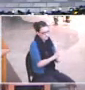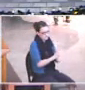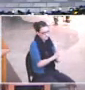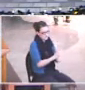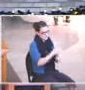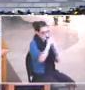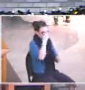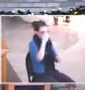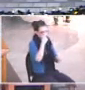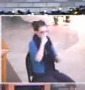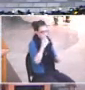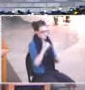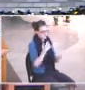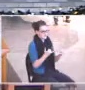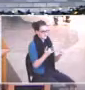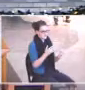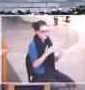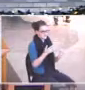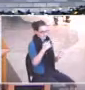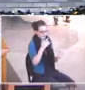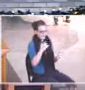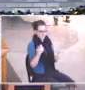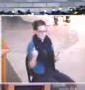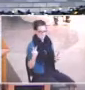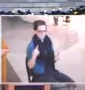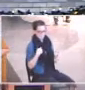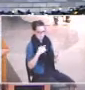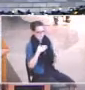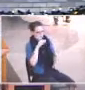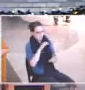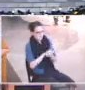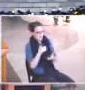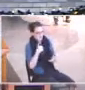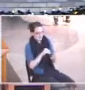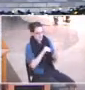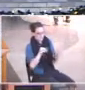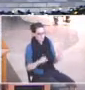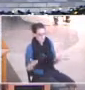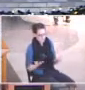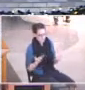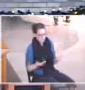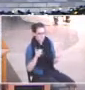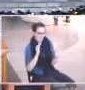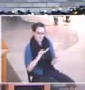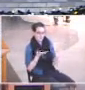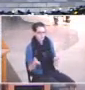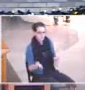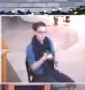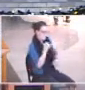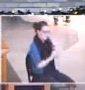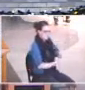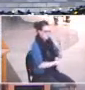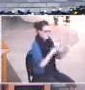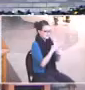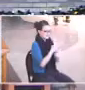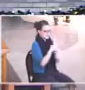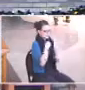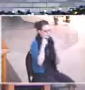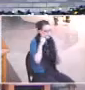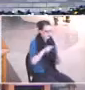Ellen and I will have a student in the house. And we're going through this process,